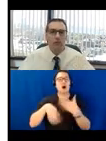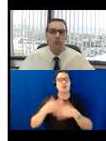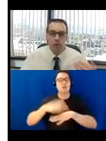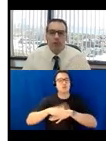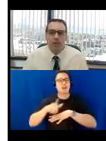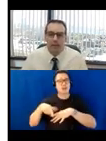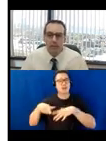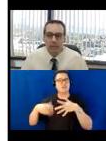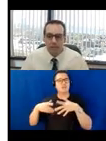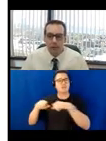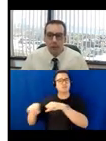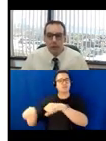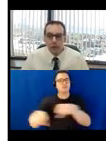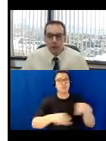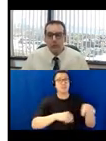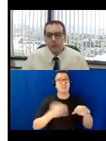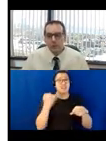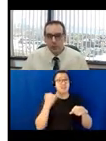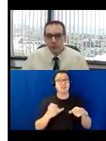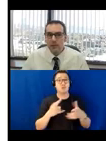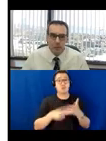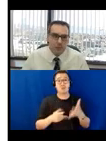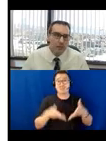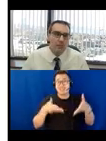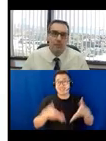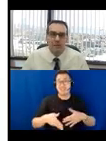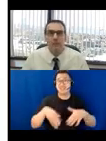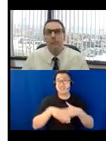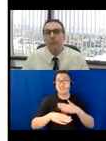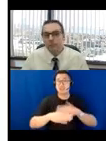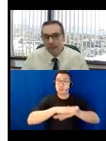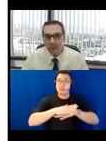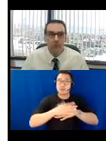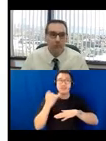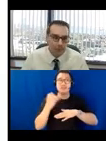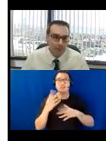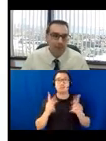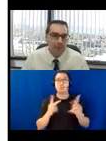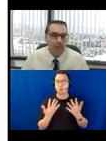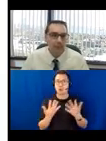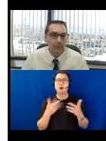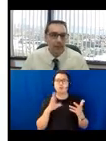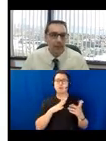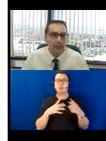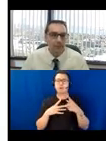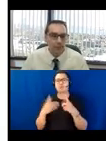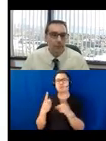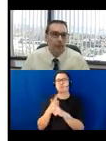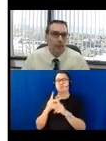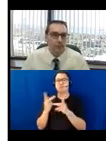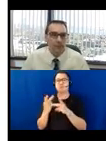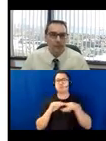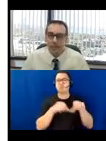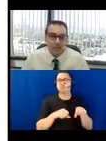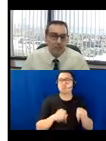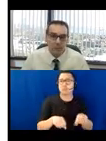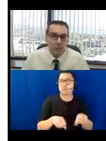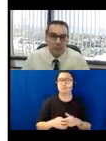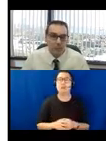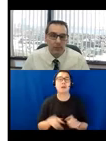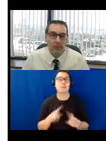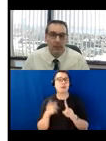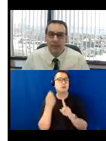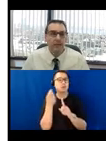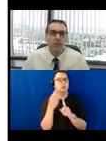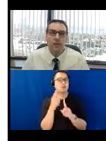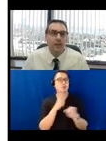again, you'd rotate it. So, you know, just to ensure that those tables become available frequently for people who need them. Because remember,